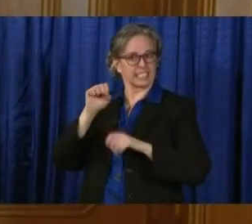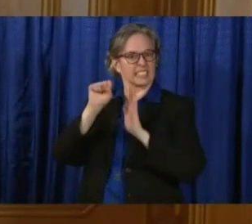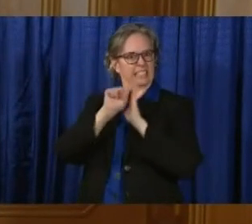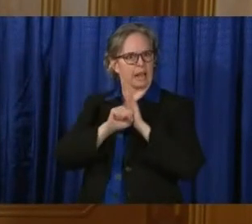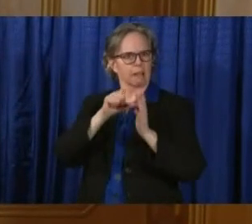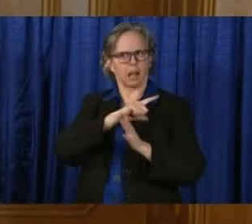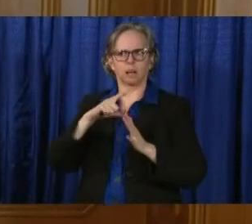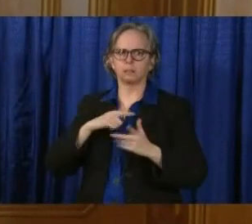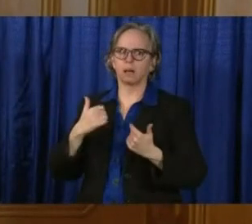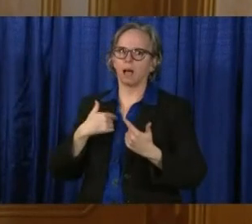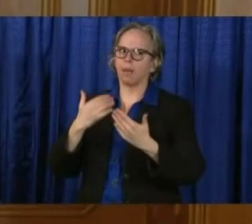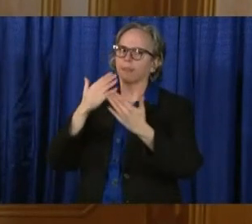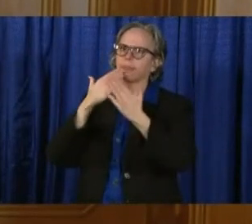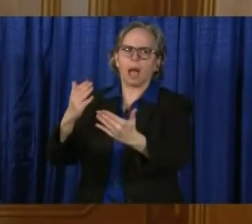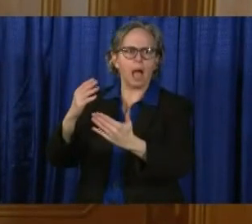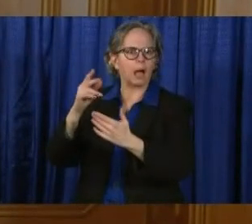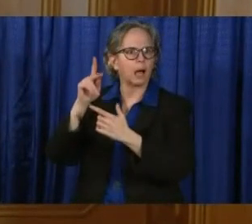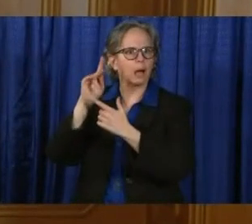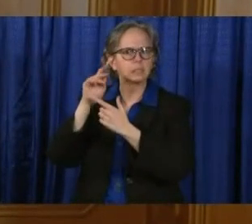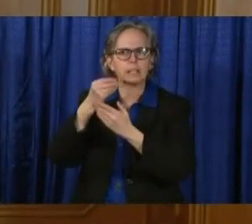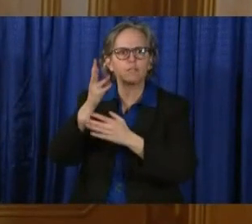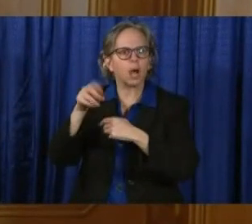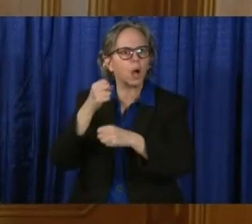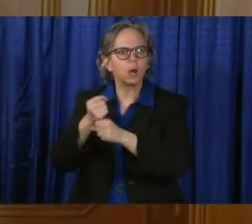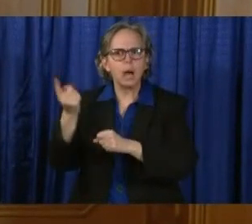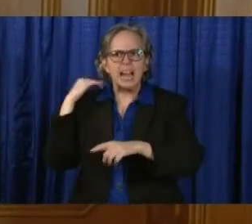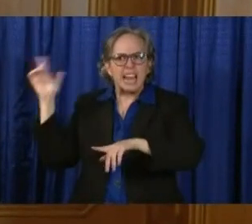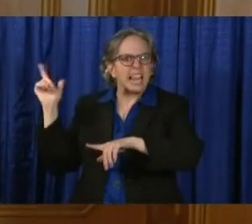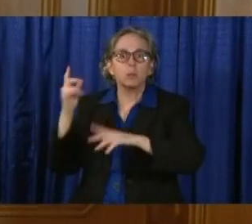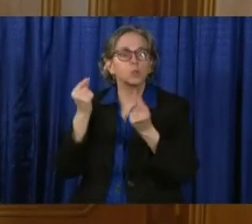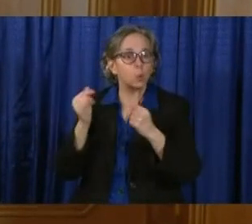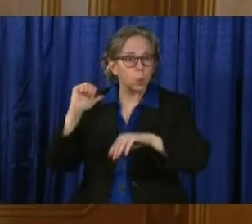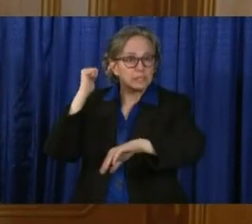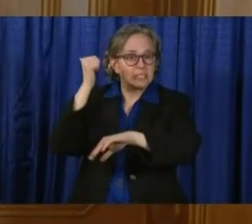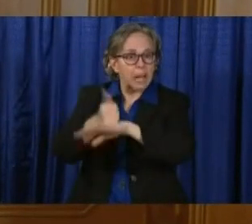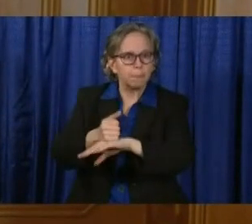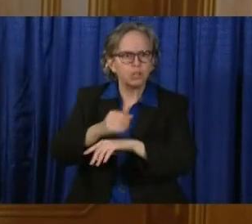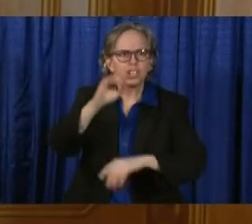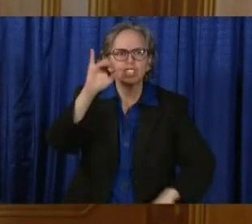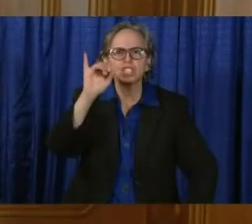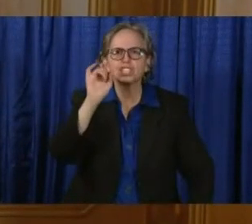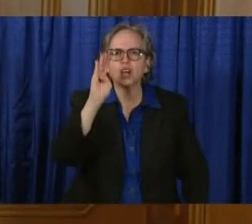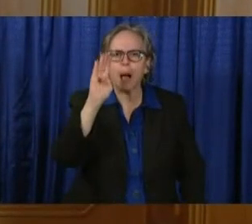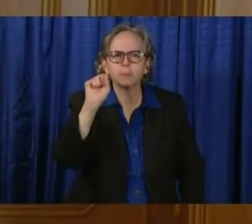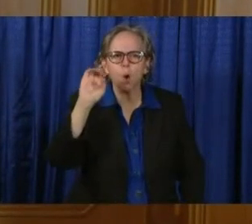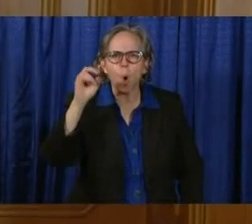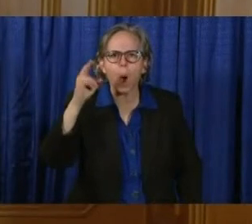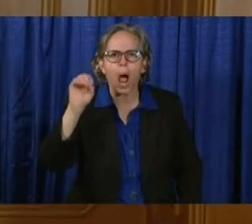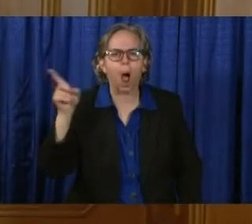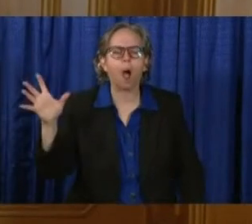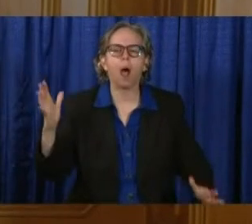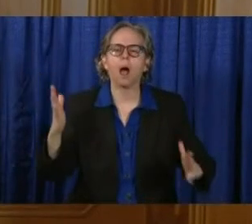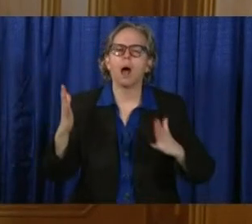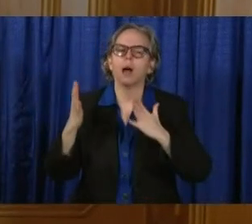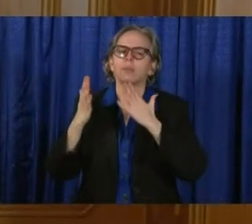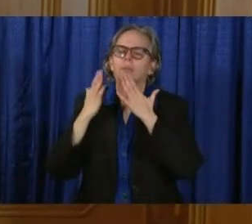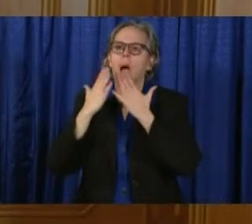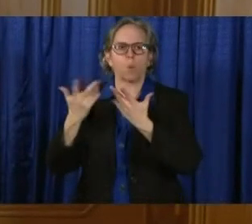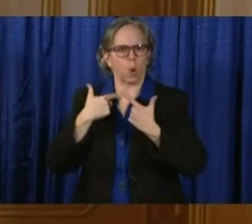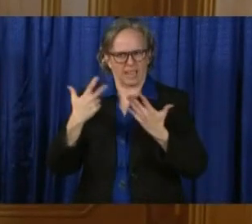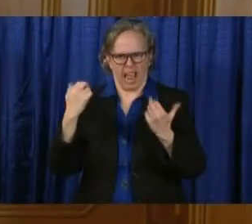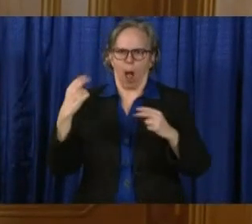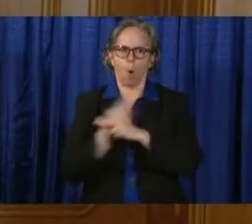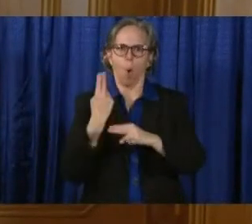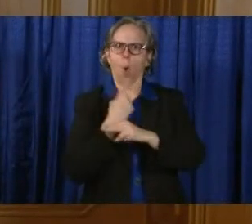JobsOhio. It is a tool that we very much are using as we go through this